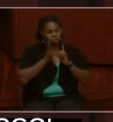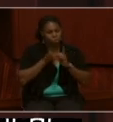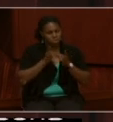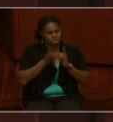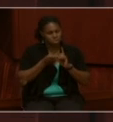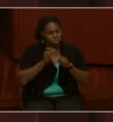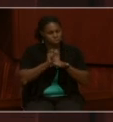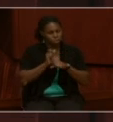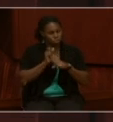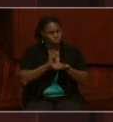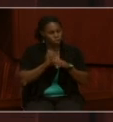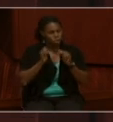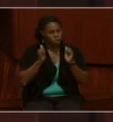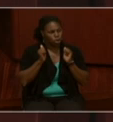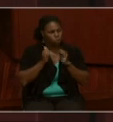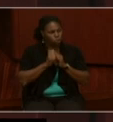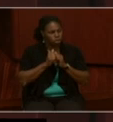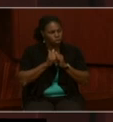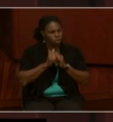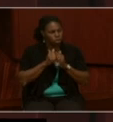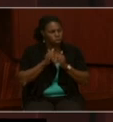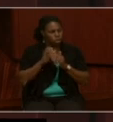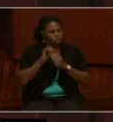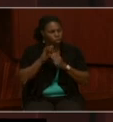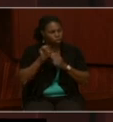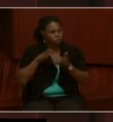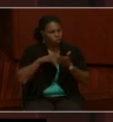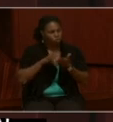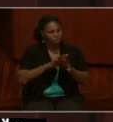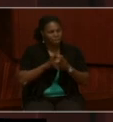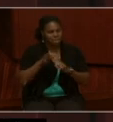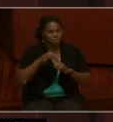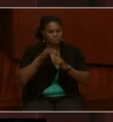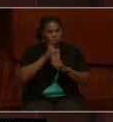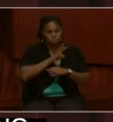or working with the Marine Corps records, especially those of World War II?